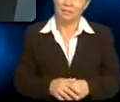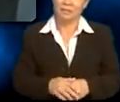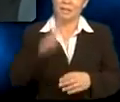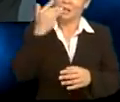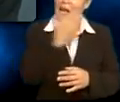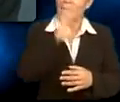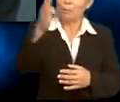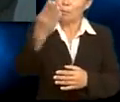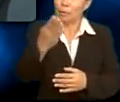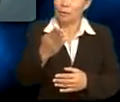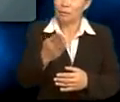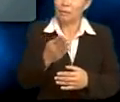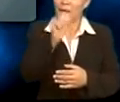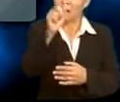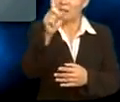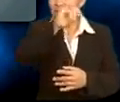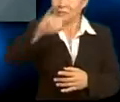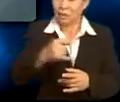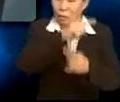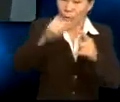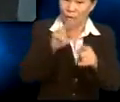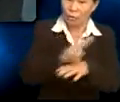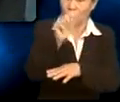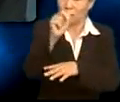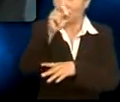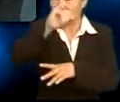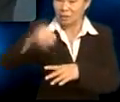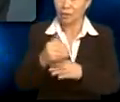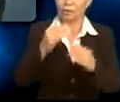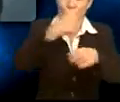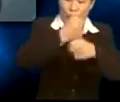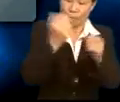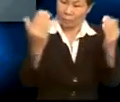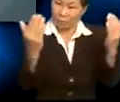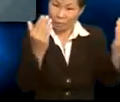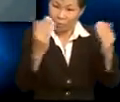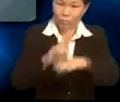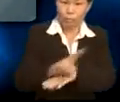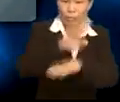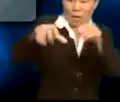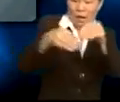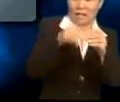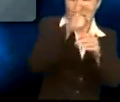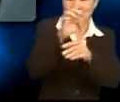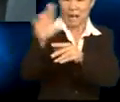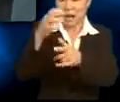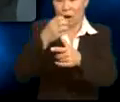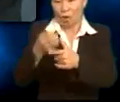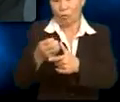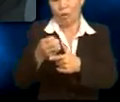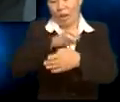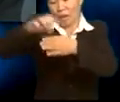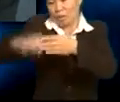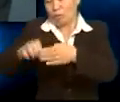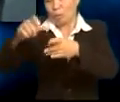The colour blue is an adjective. When we use adjectives to make comparisons, we either add er at the end